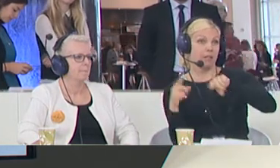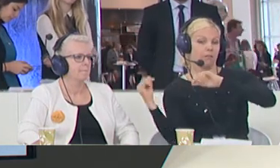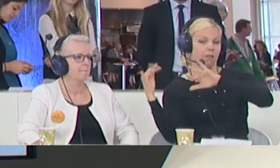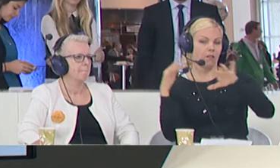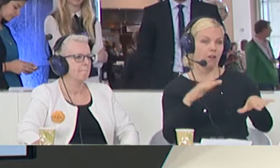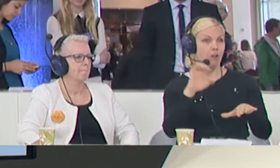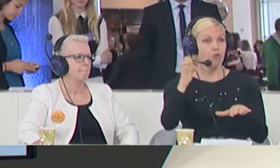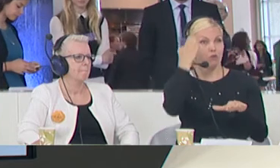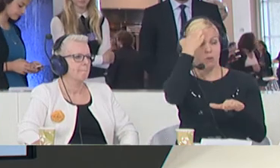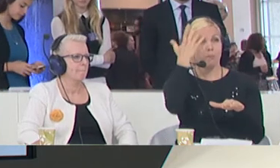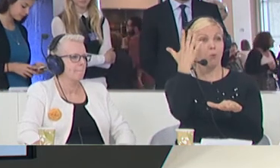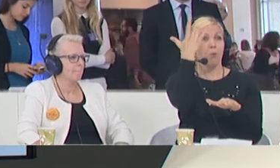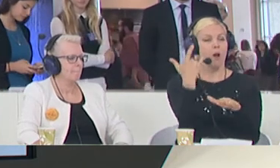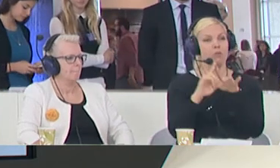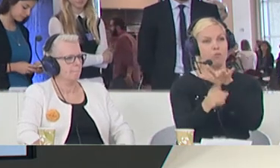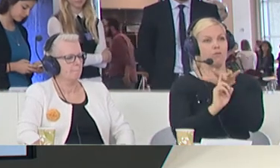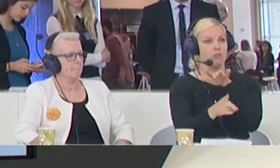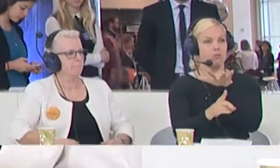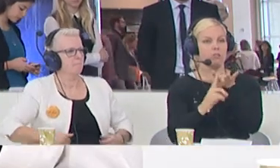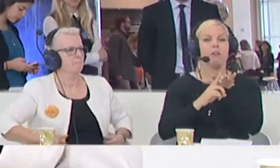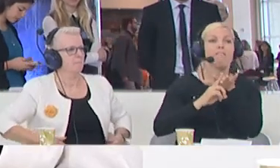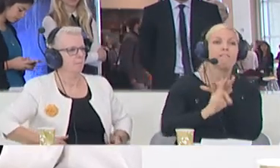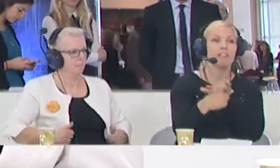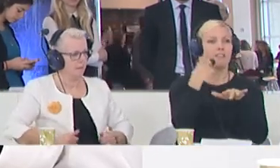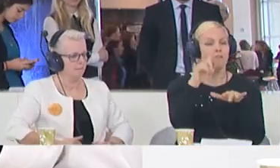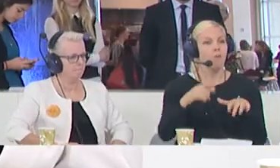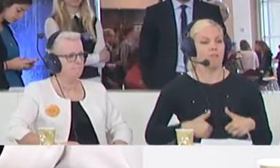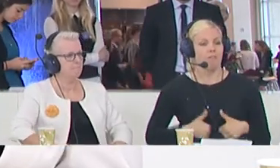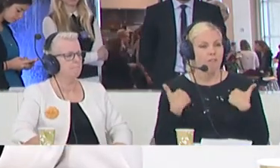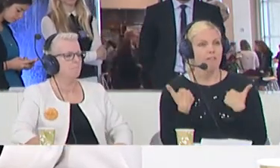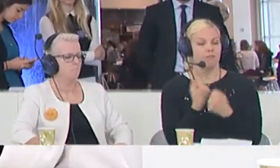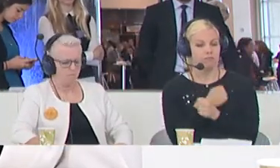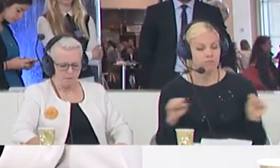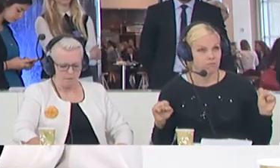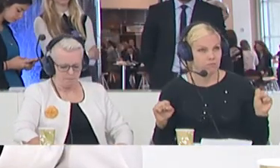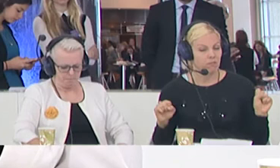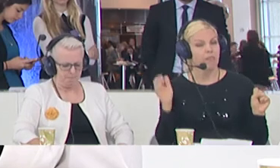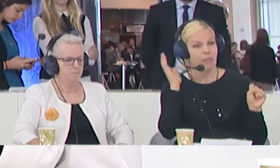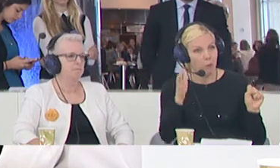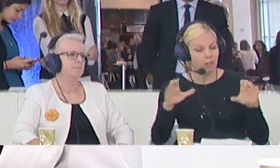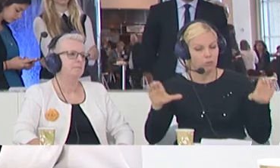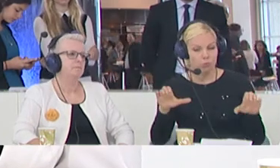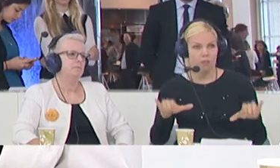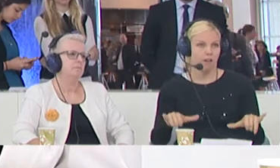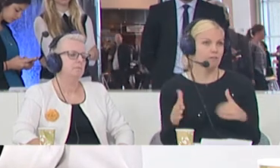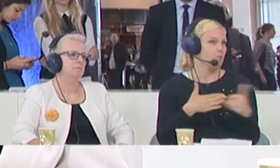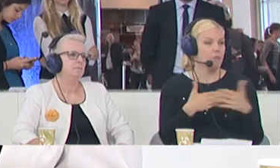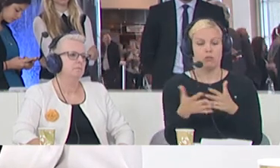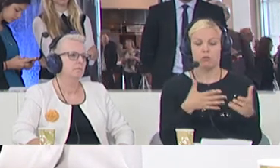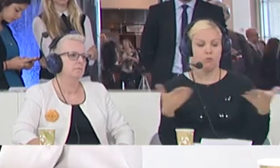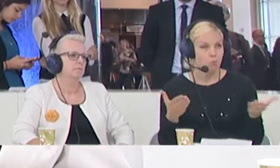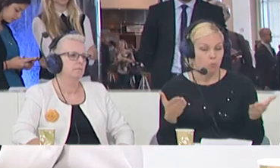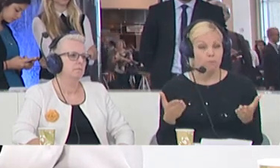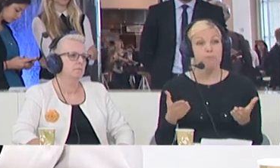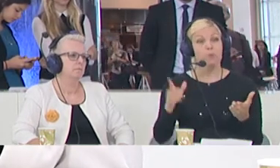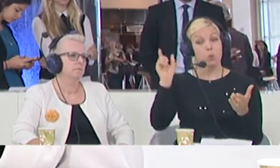situations we haven't even imagined, and they will do so no matter what. And what they need to get here is a safe and legal way to do